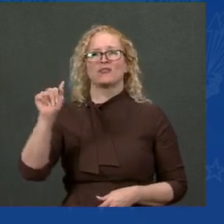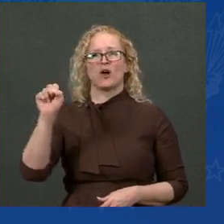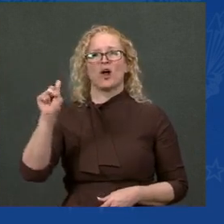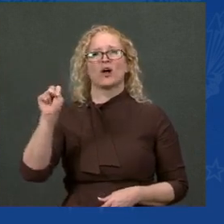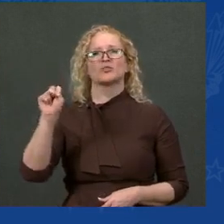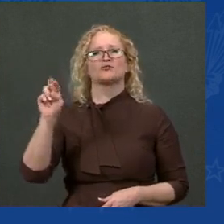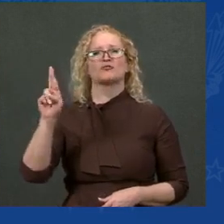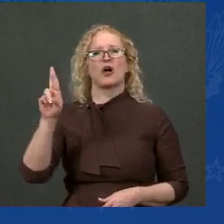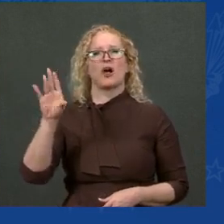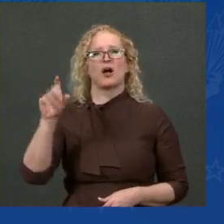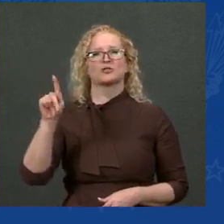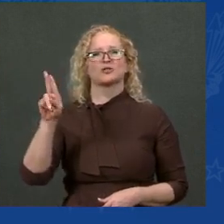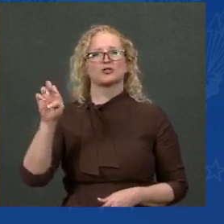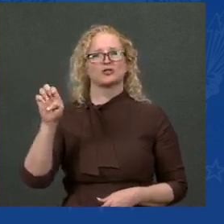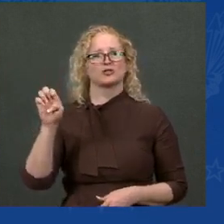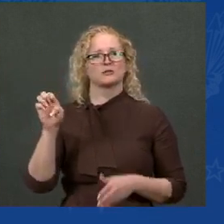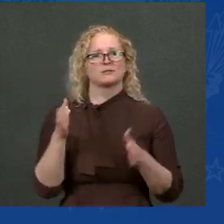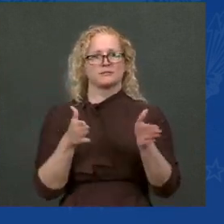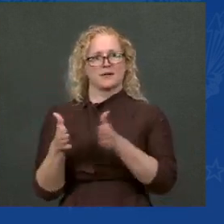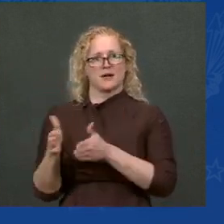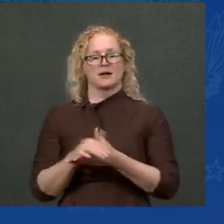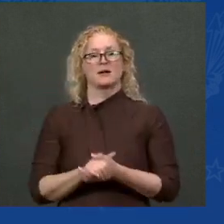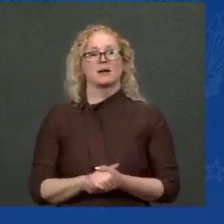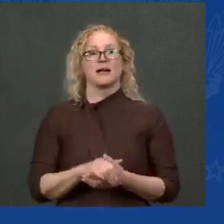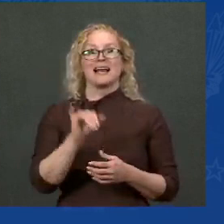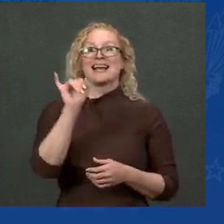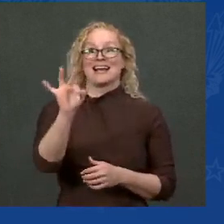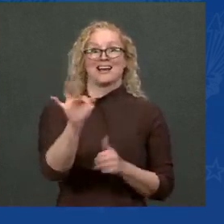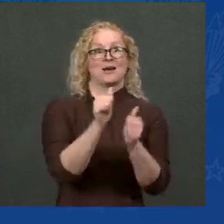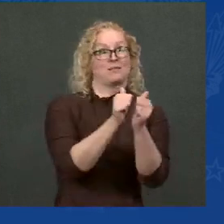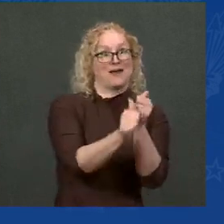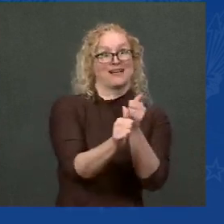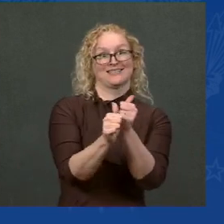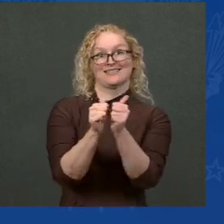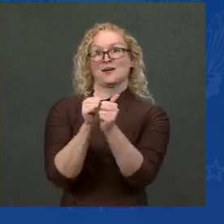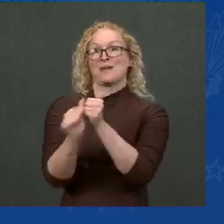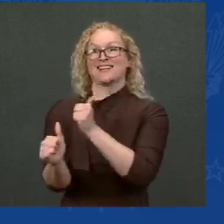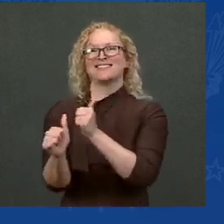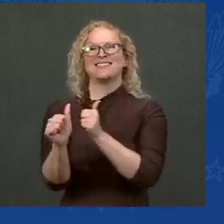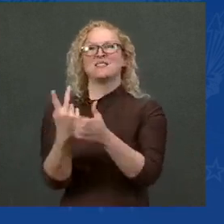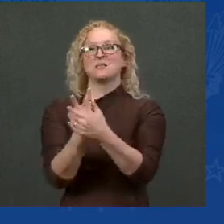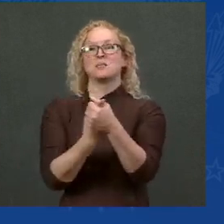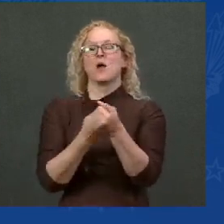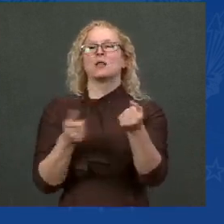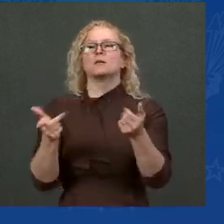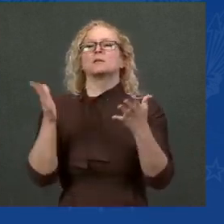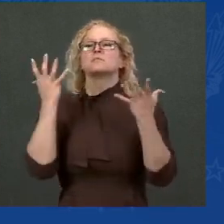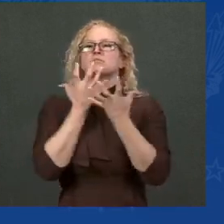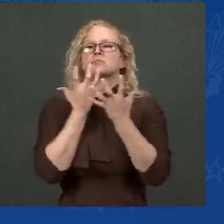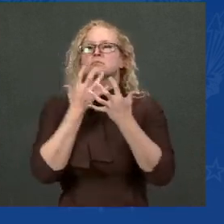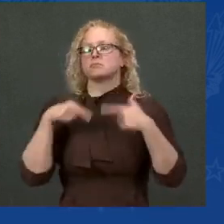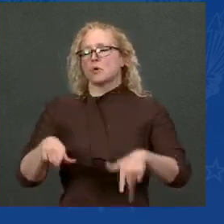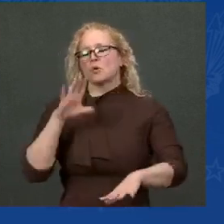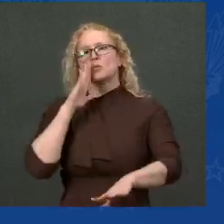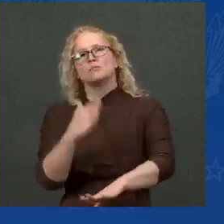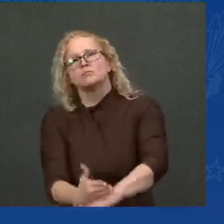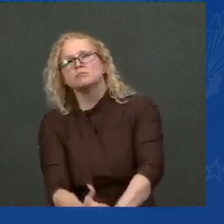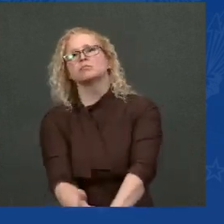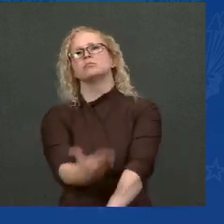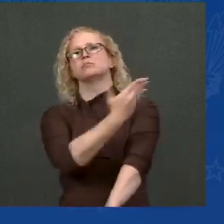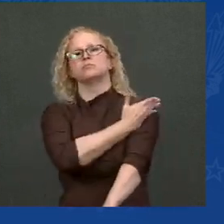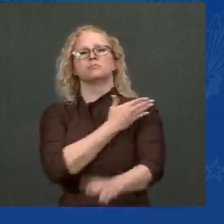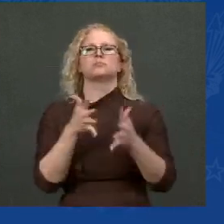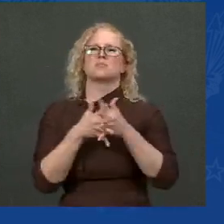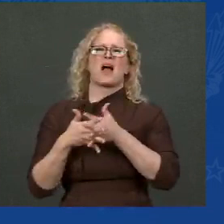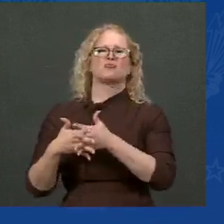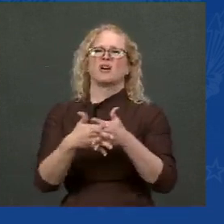I want to say very clearly, if your number-one issue is the cost of living, the number-one priority should be seeing Congress pass these